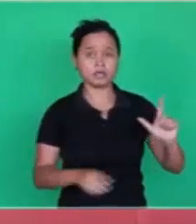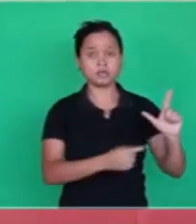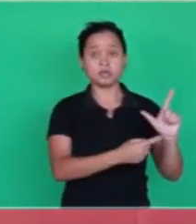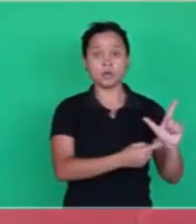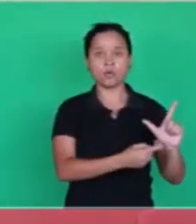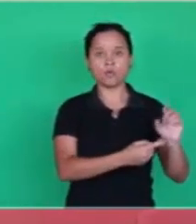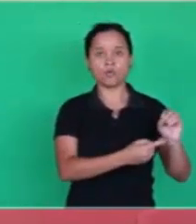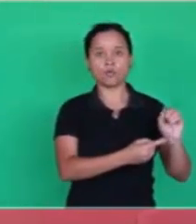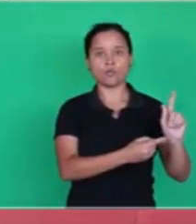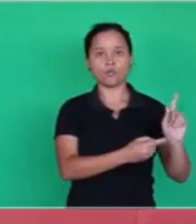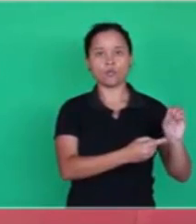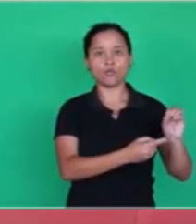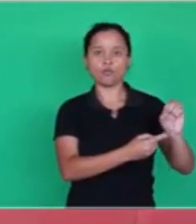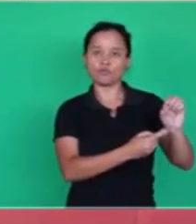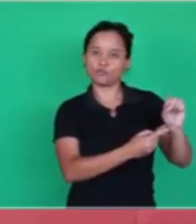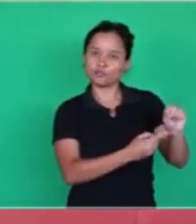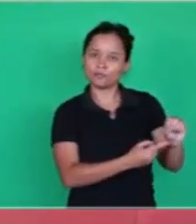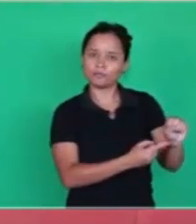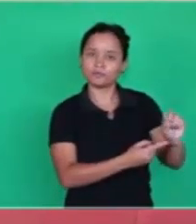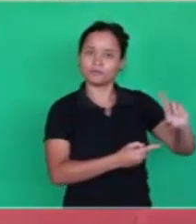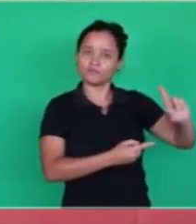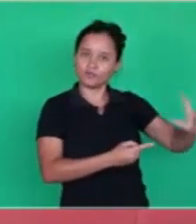It's just the beginning of everything.